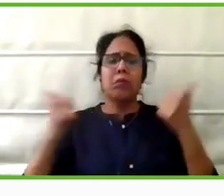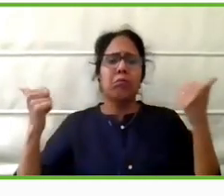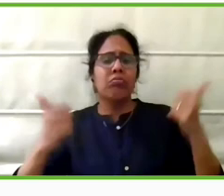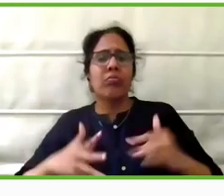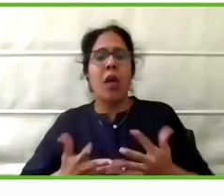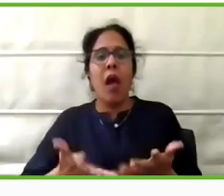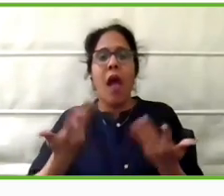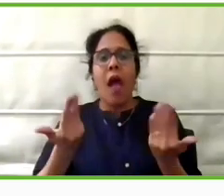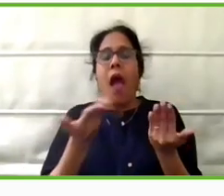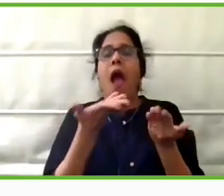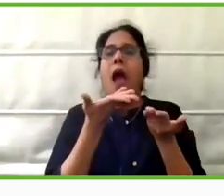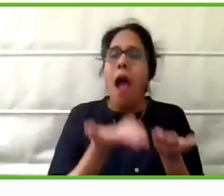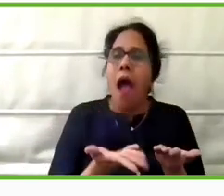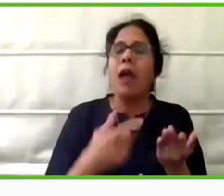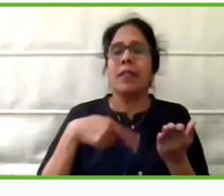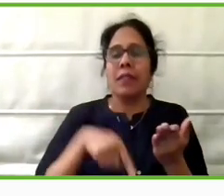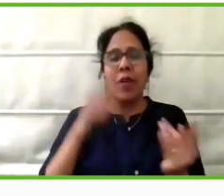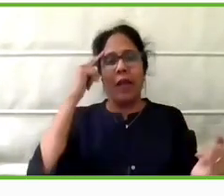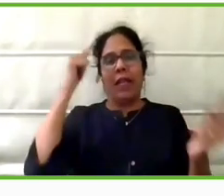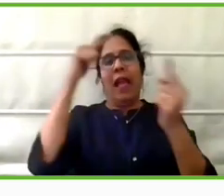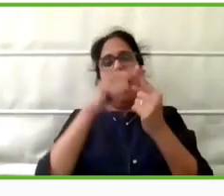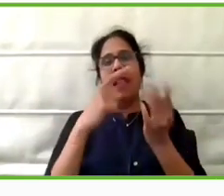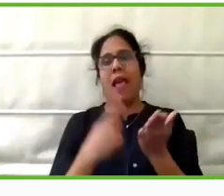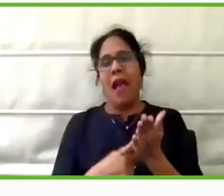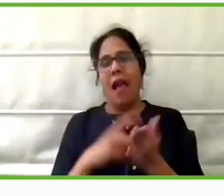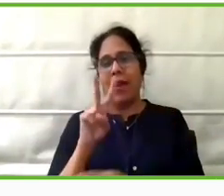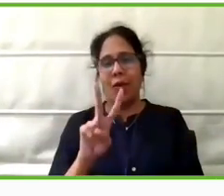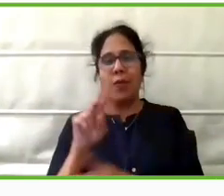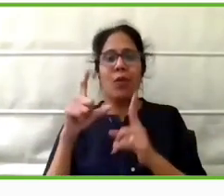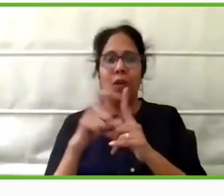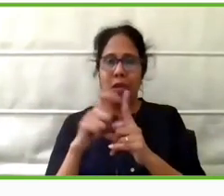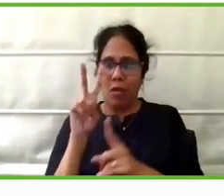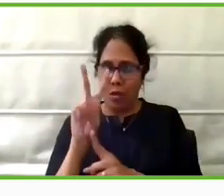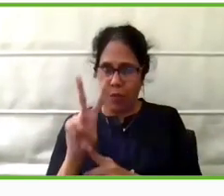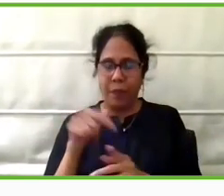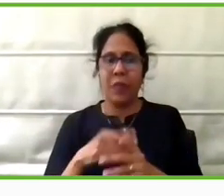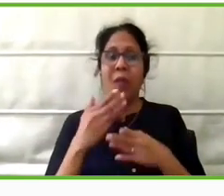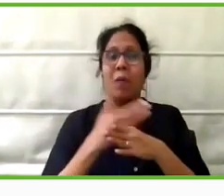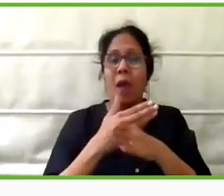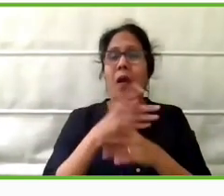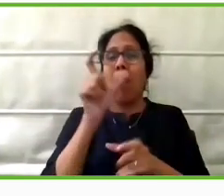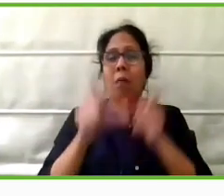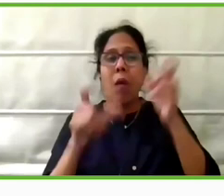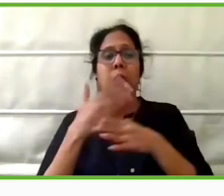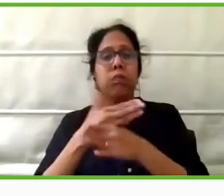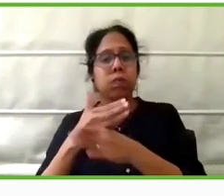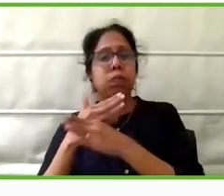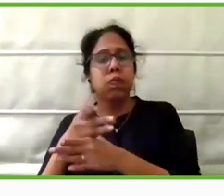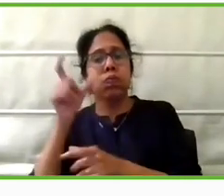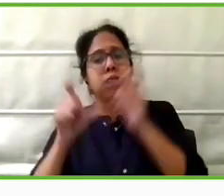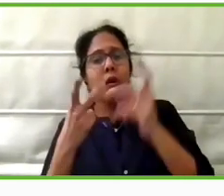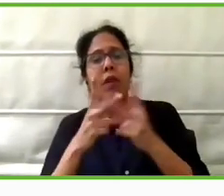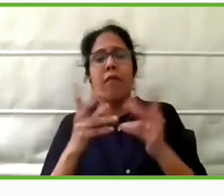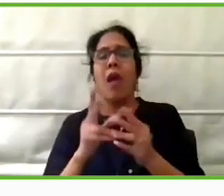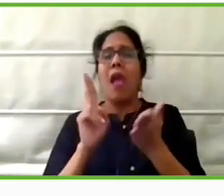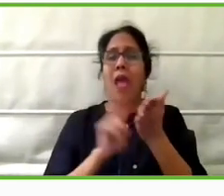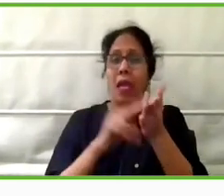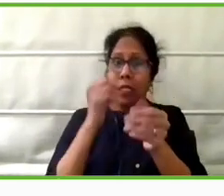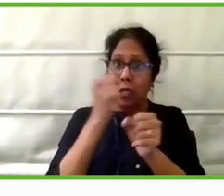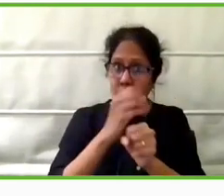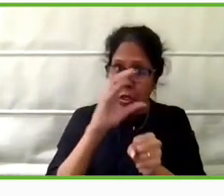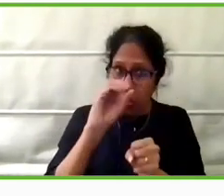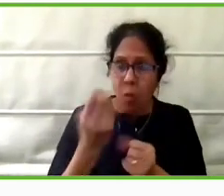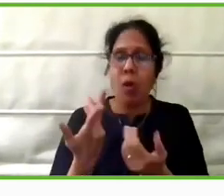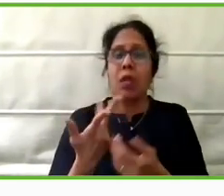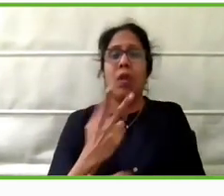of R2D2. Our goal is to work with all our partners. We have partnerships with various NGOs, medical